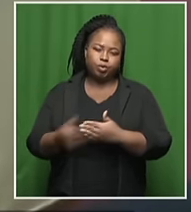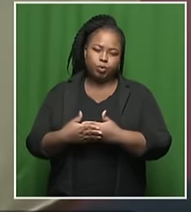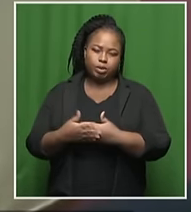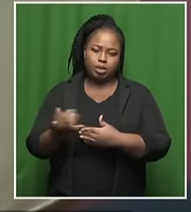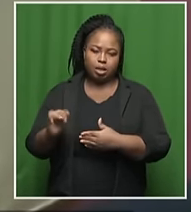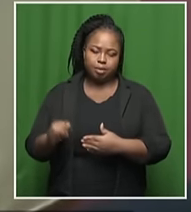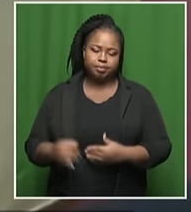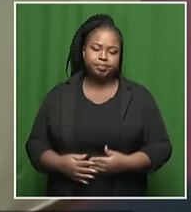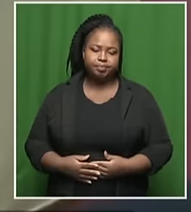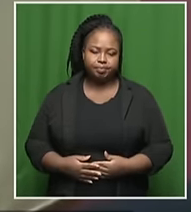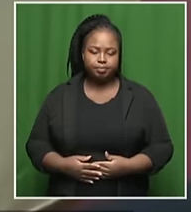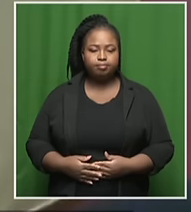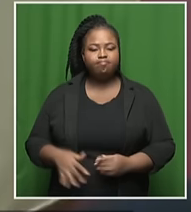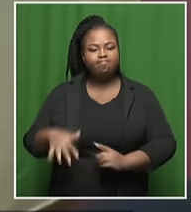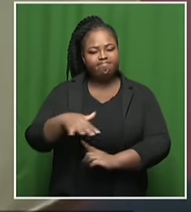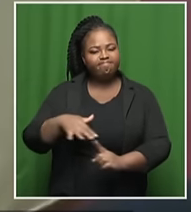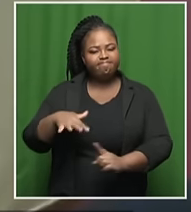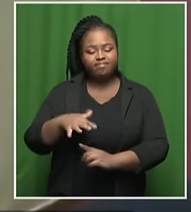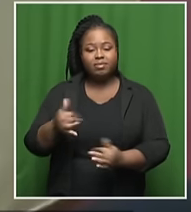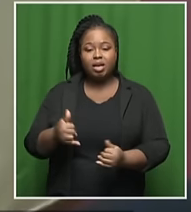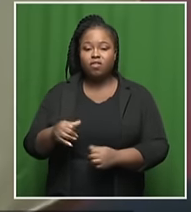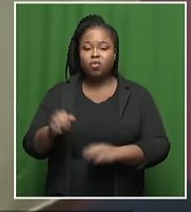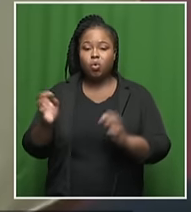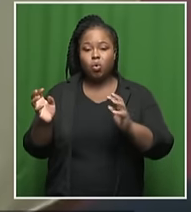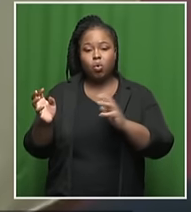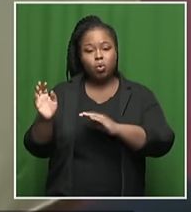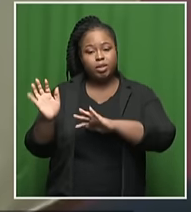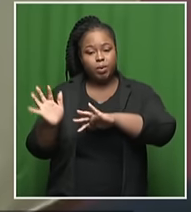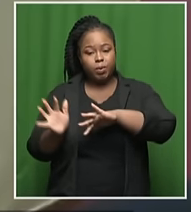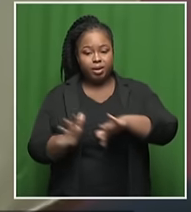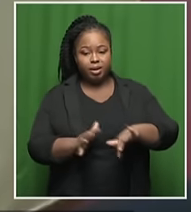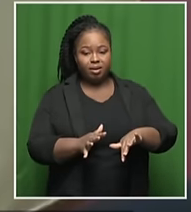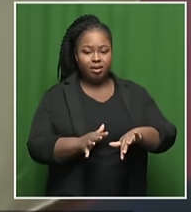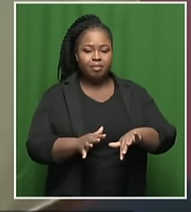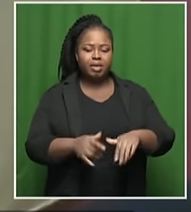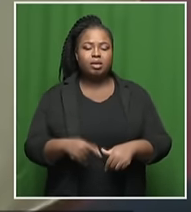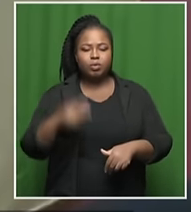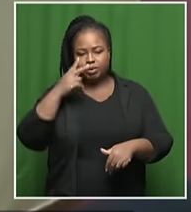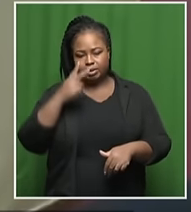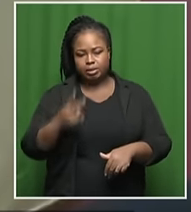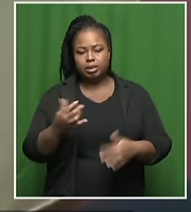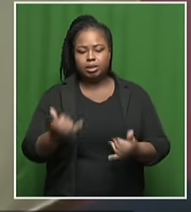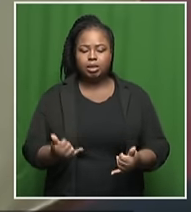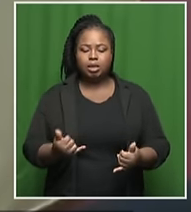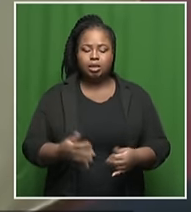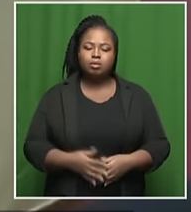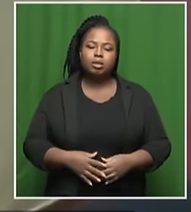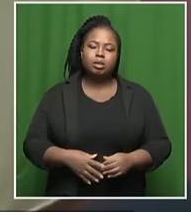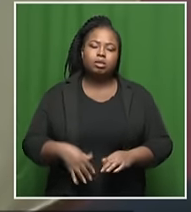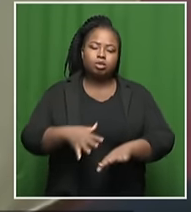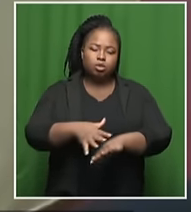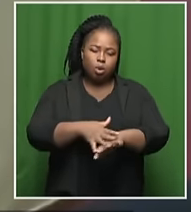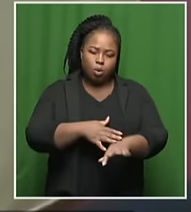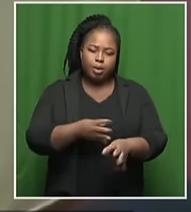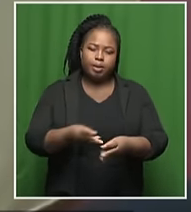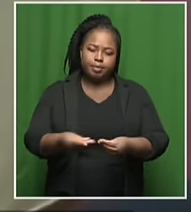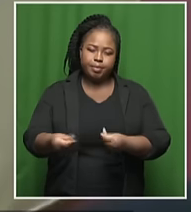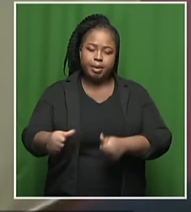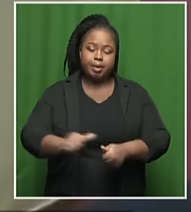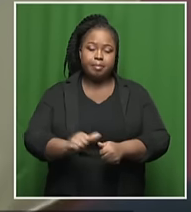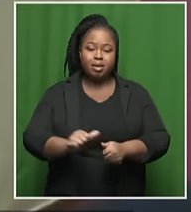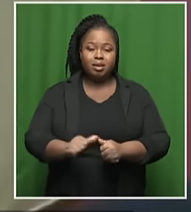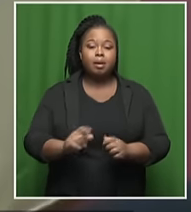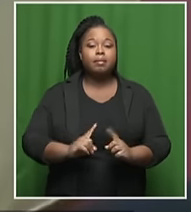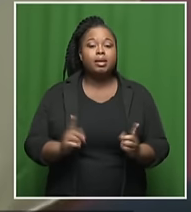the situation, as far as the wind is concerned, we will see that dissipating gradually. Our big concern